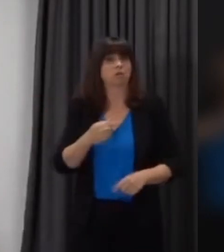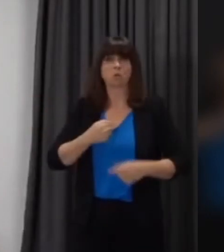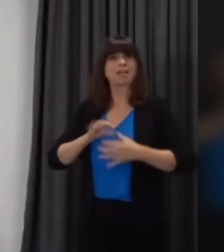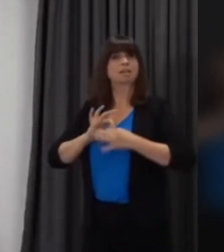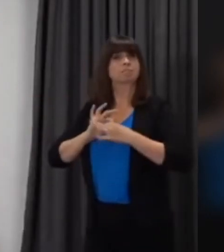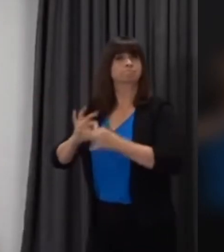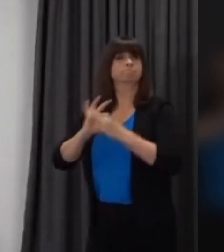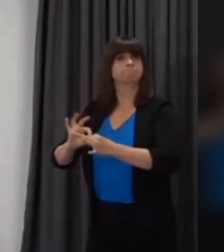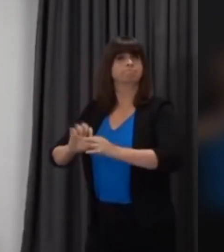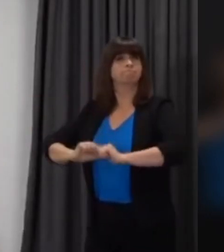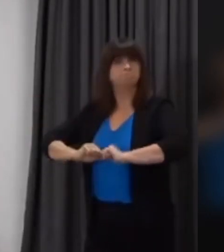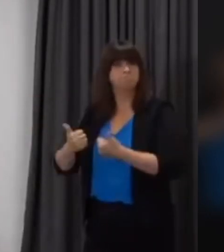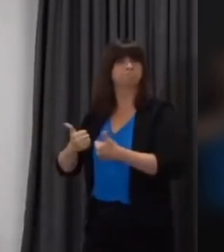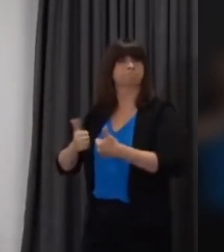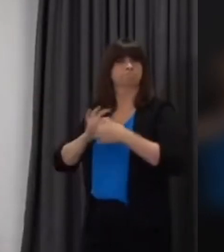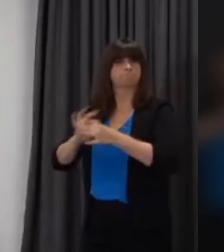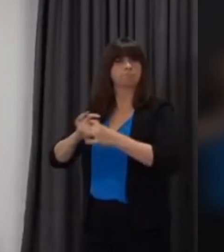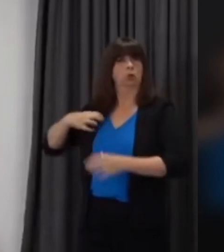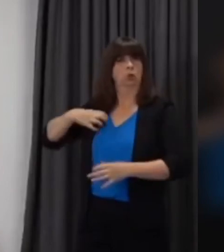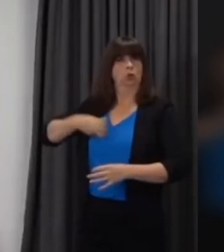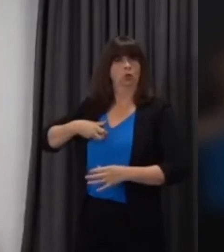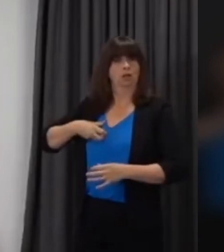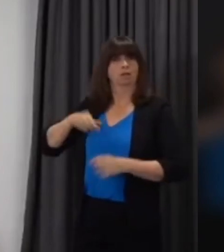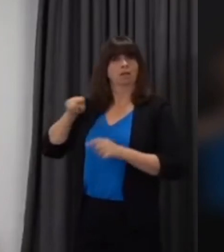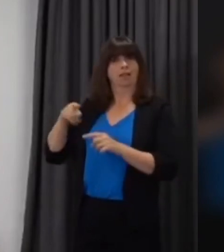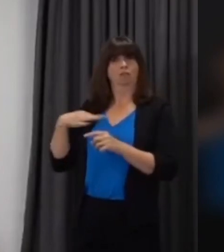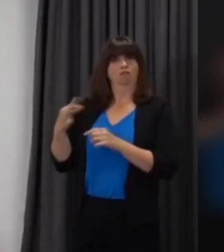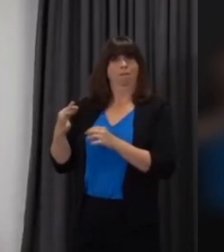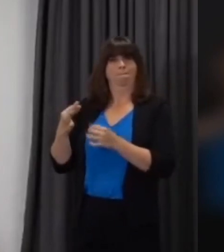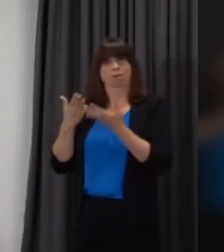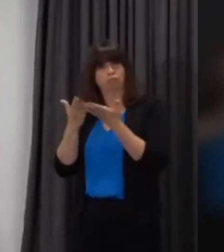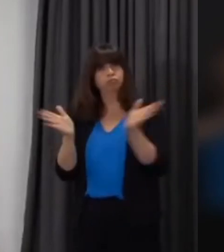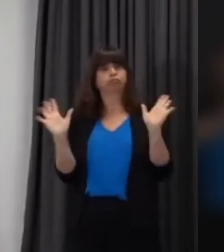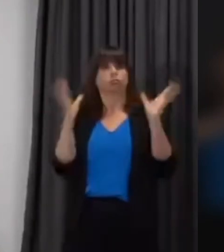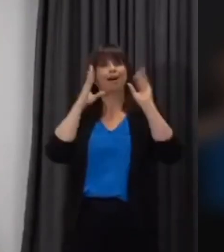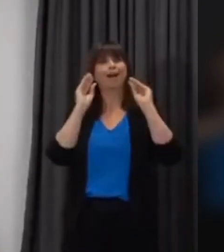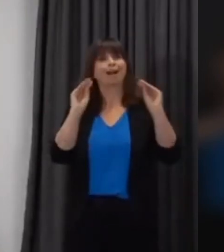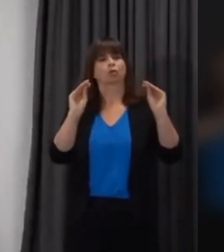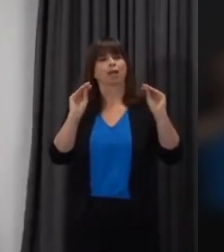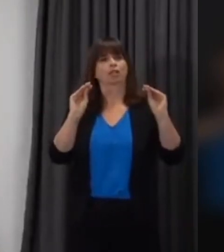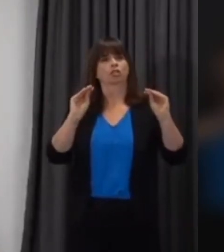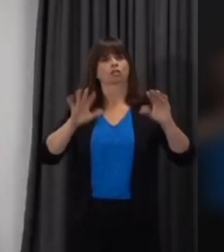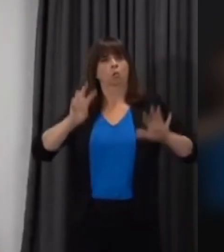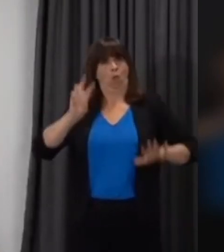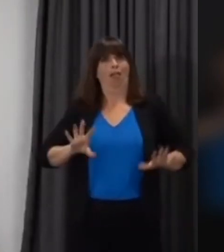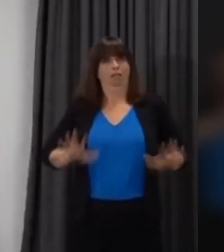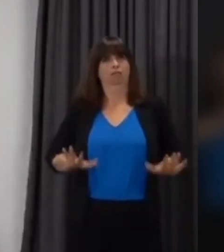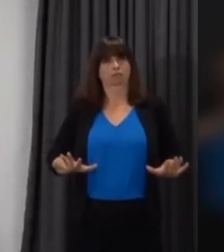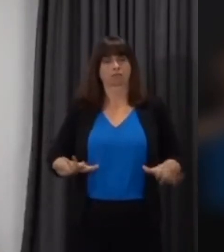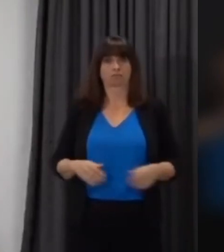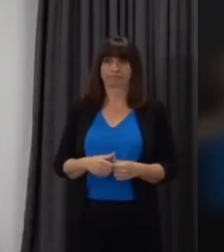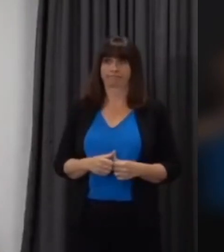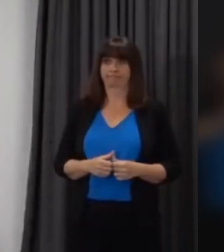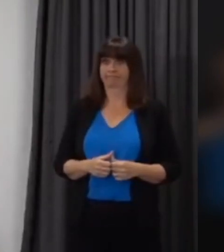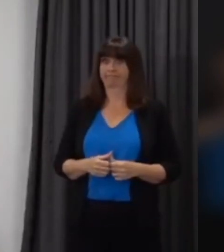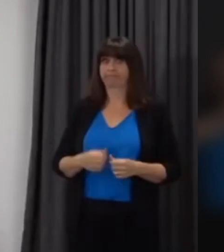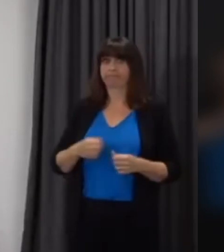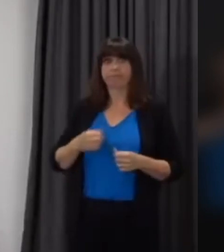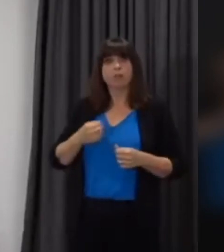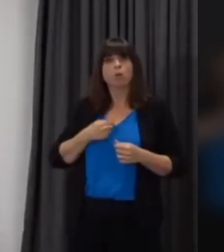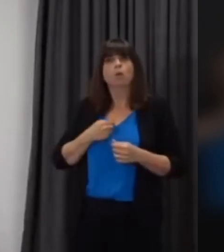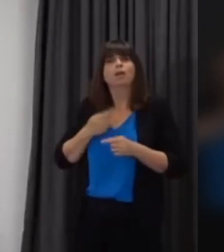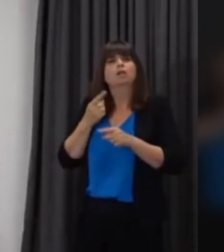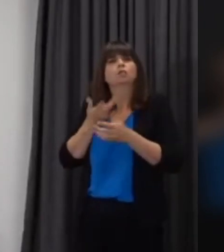unions representing the entirety of the education workforce here in here in Wales and we work very closely with them